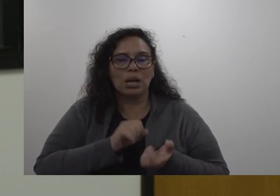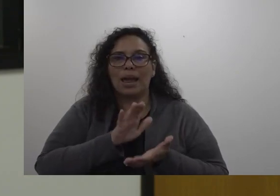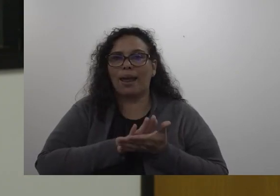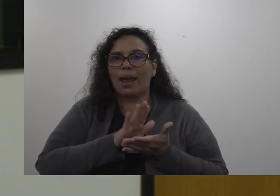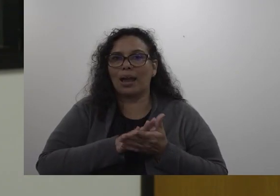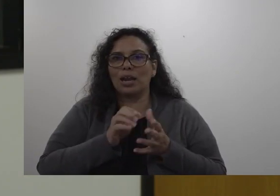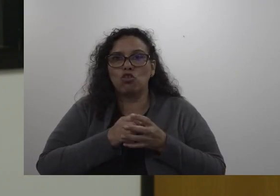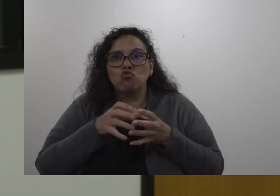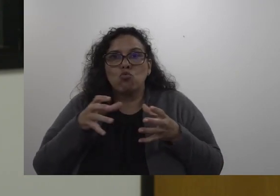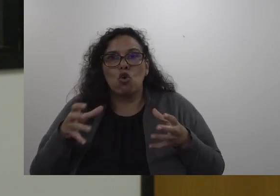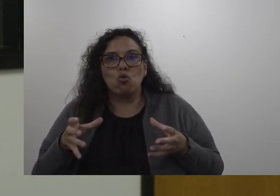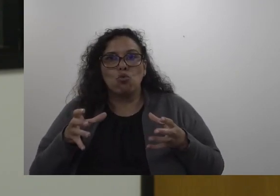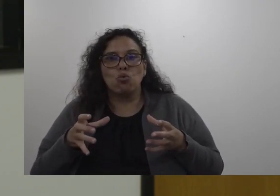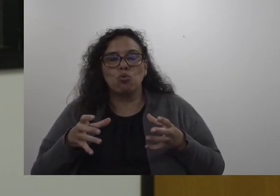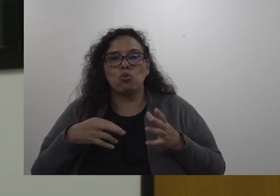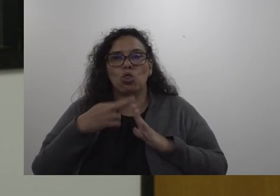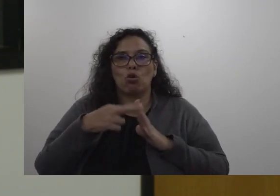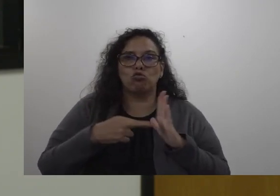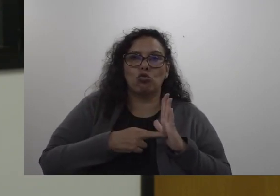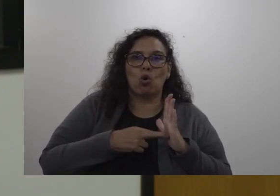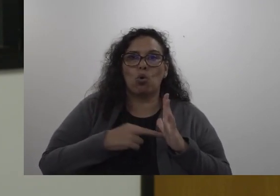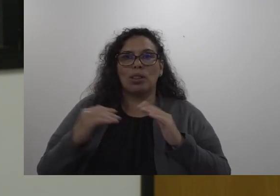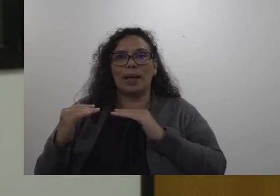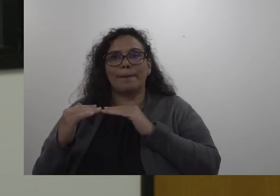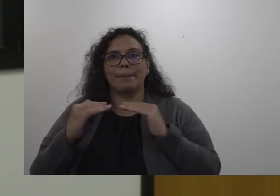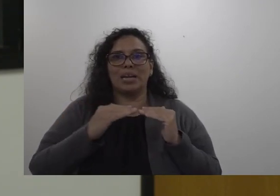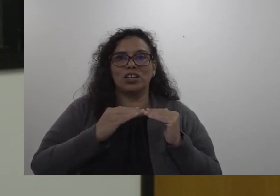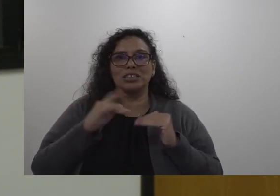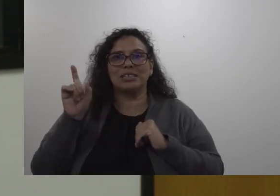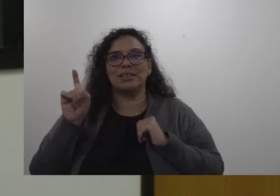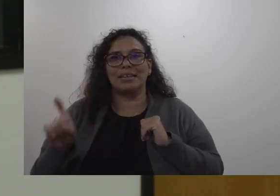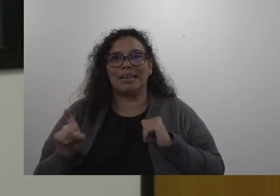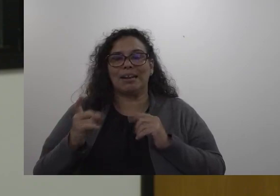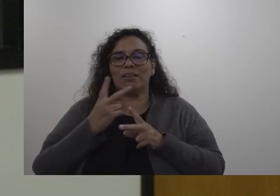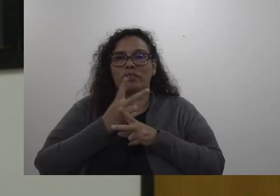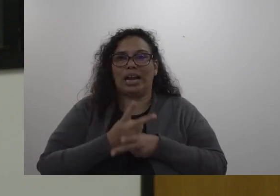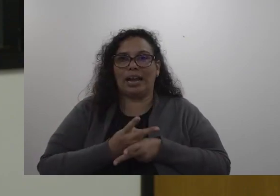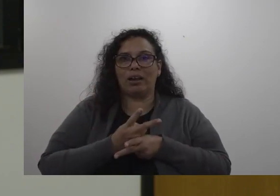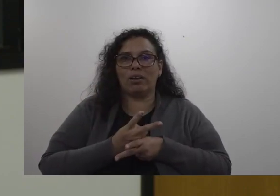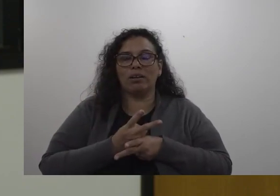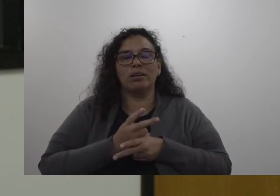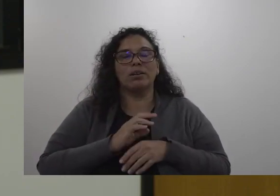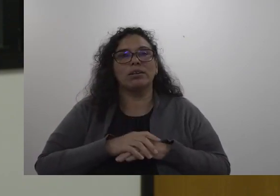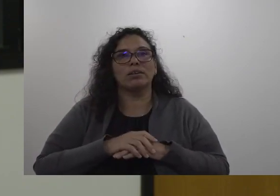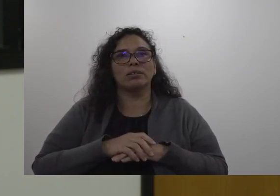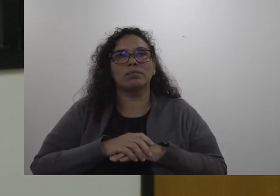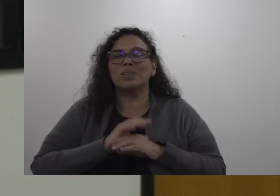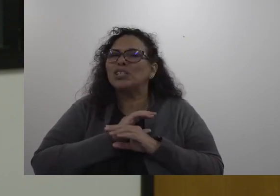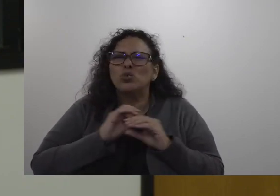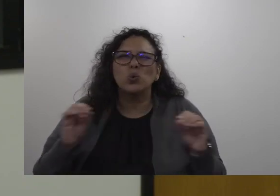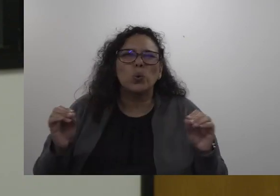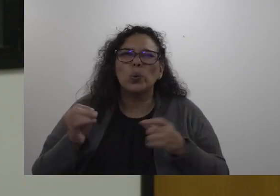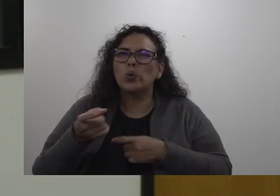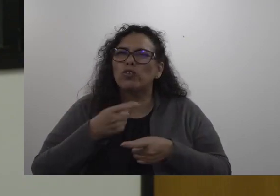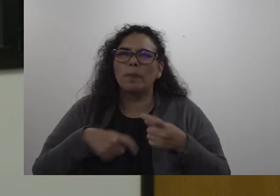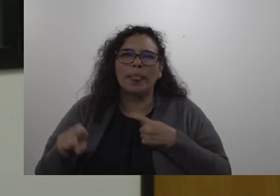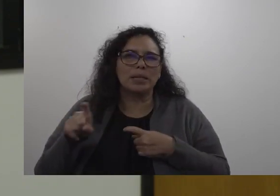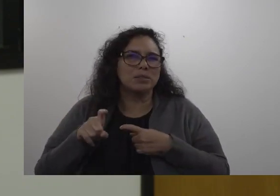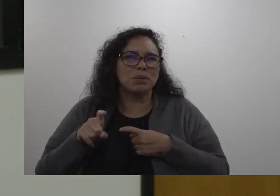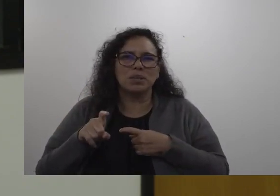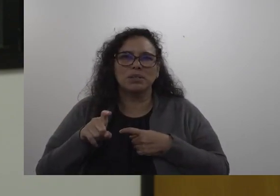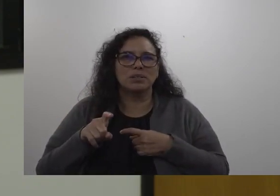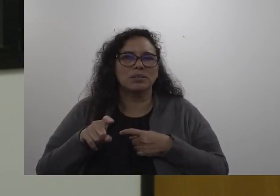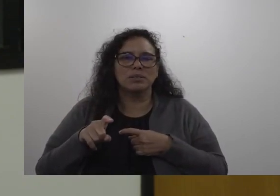for the role of peers for the need for care there is no replacement for